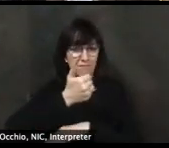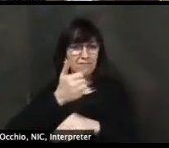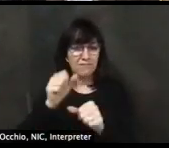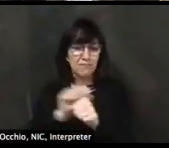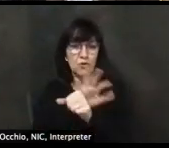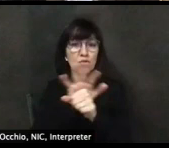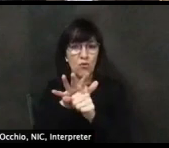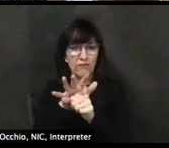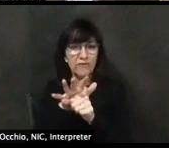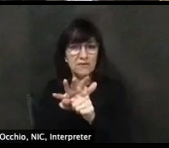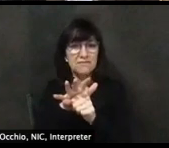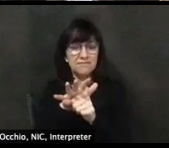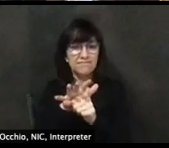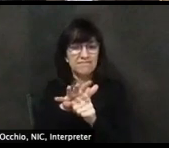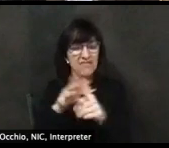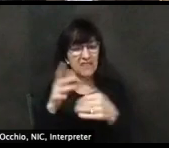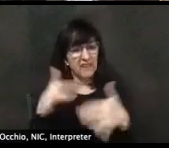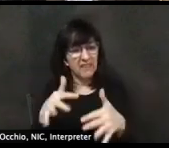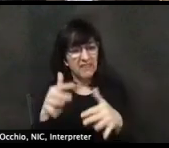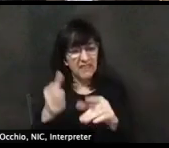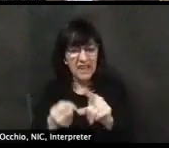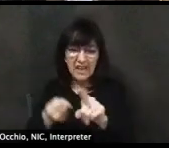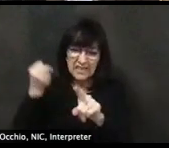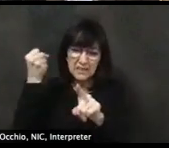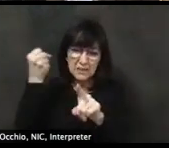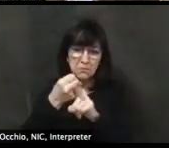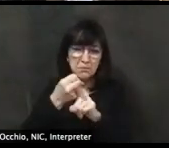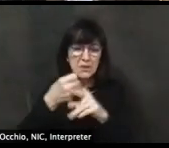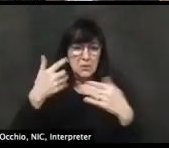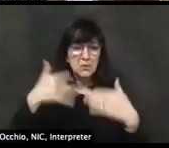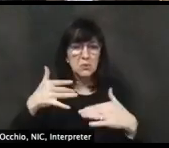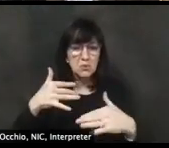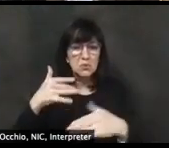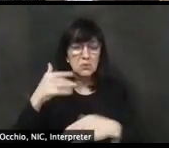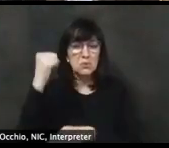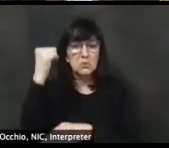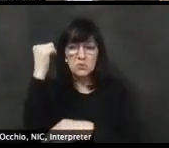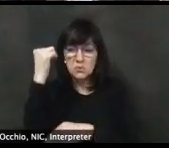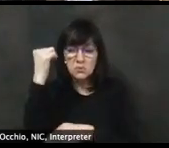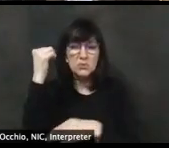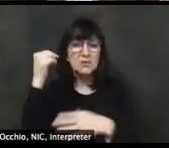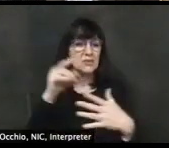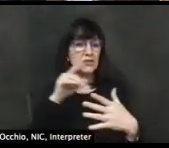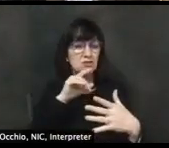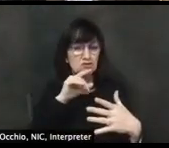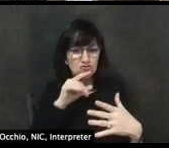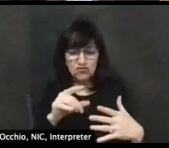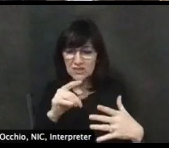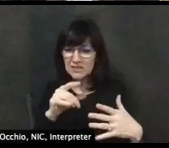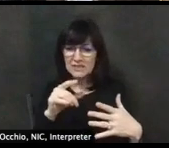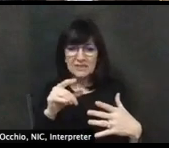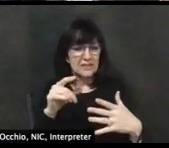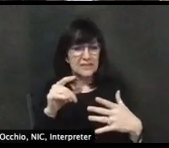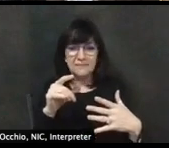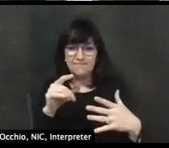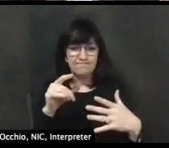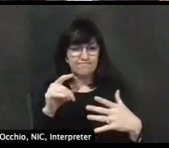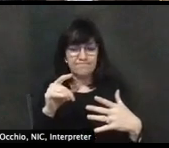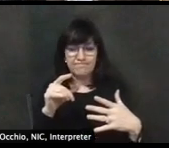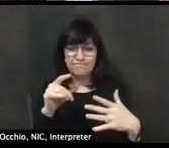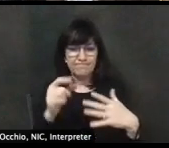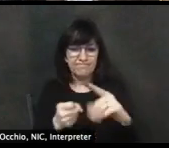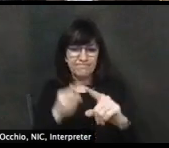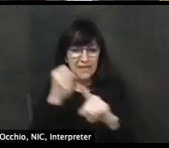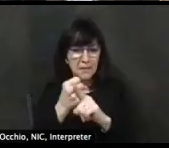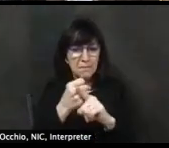impact has been so tragic in so many ways, not only the many deaths, but many hospitalizations and the many lives